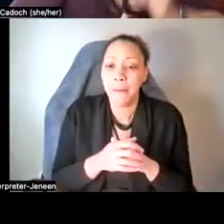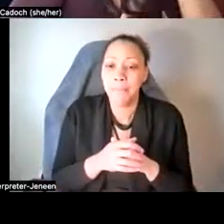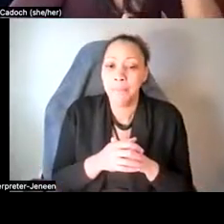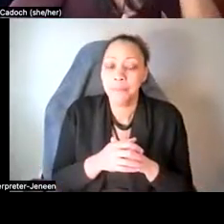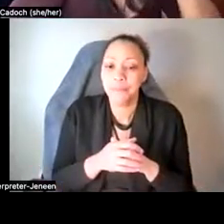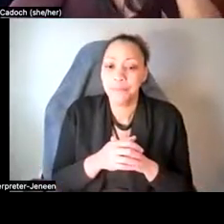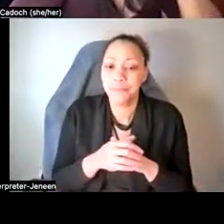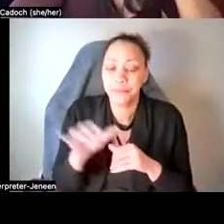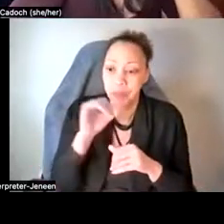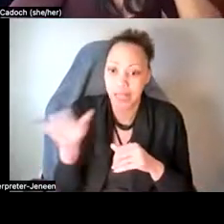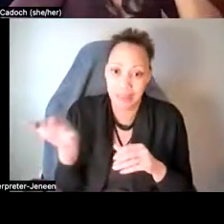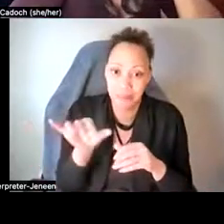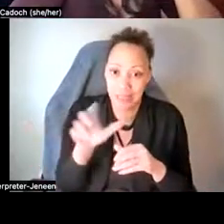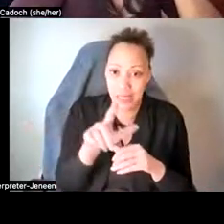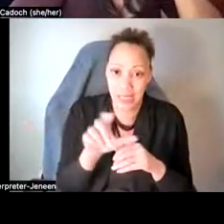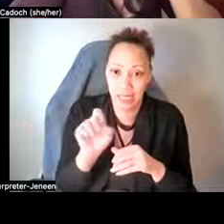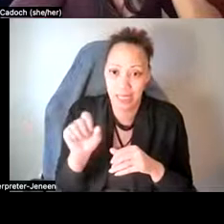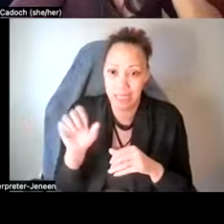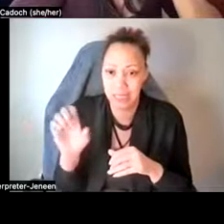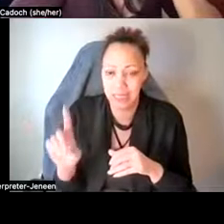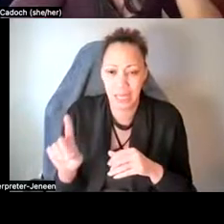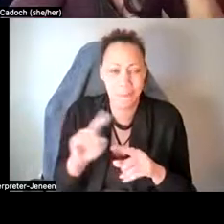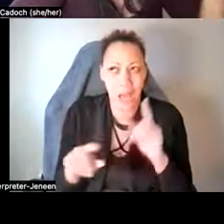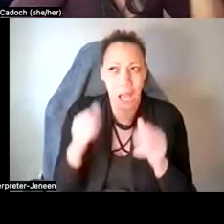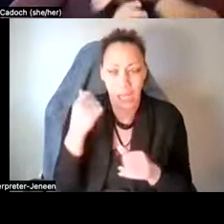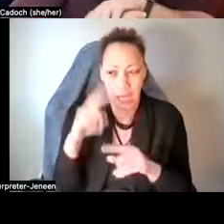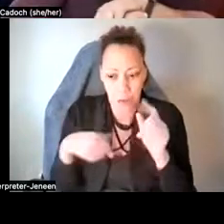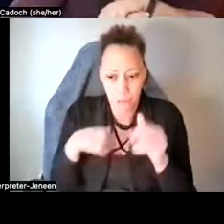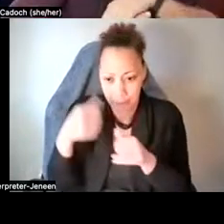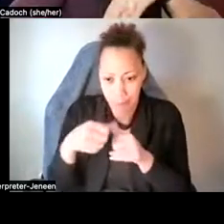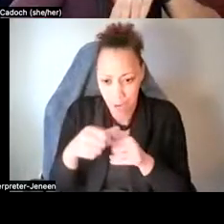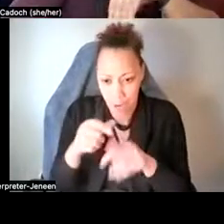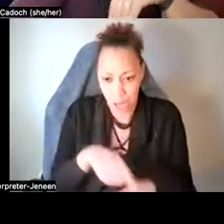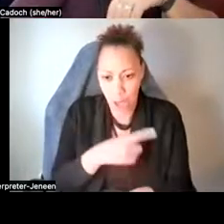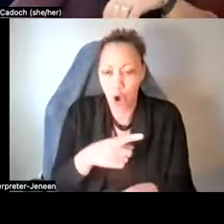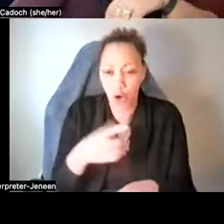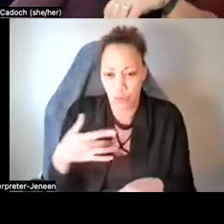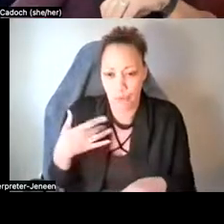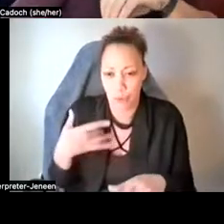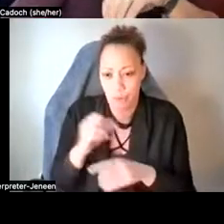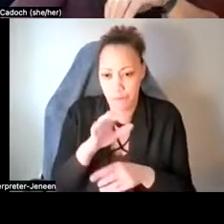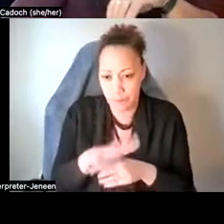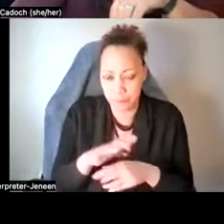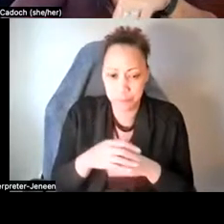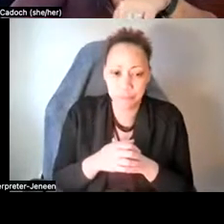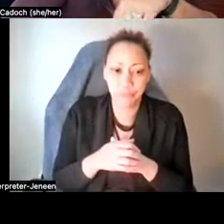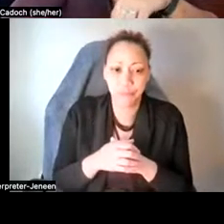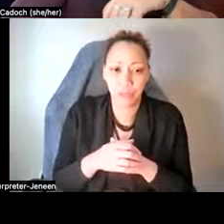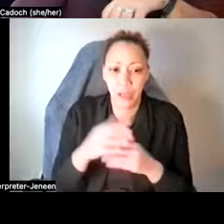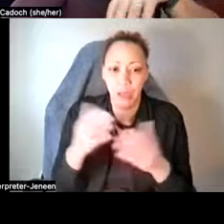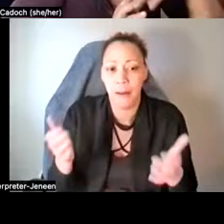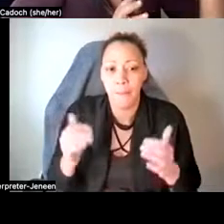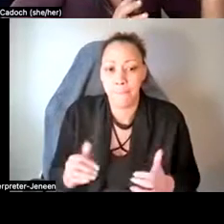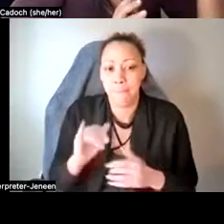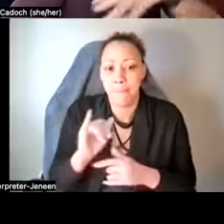um, the time frame escapes me at the current moment. Um, iboga and ibogaine, um, is another, uh, plant